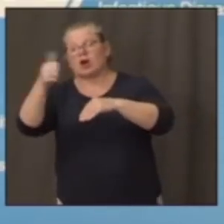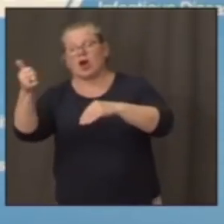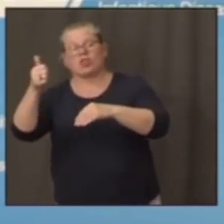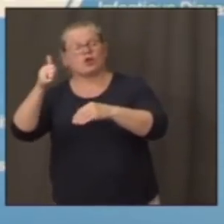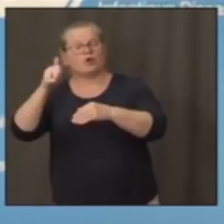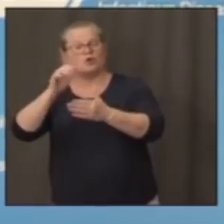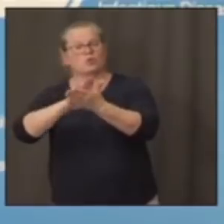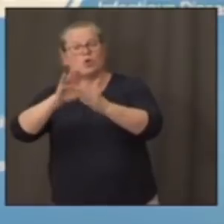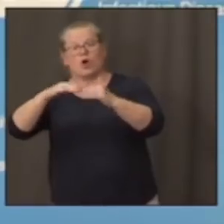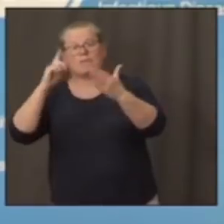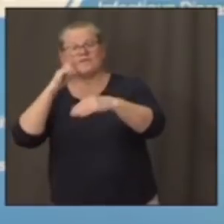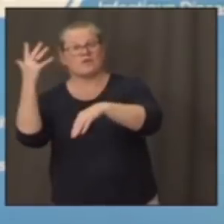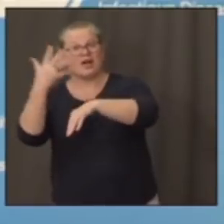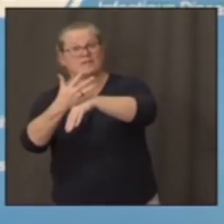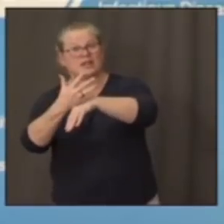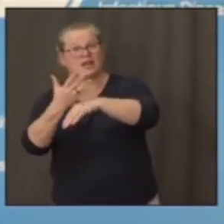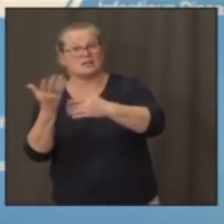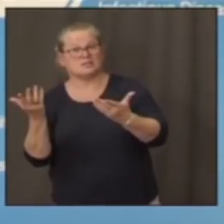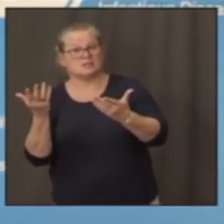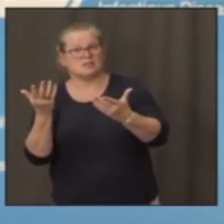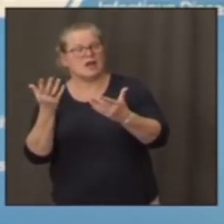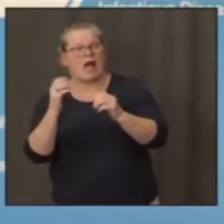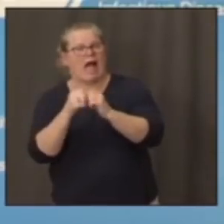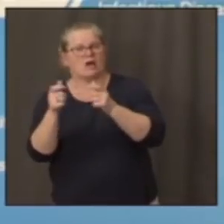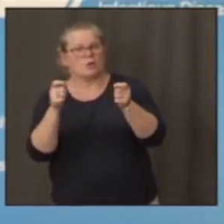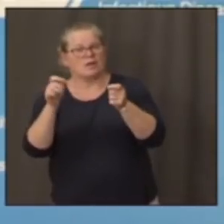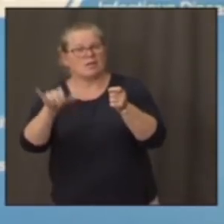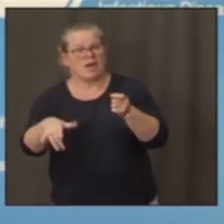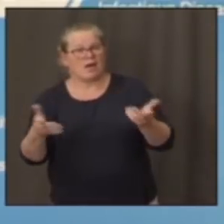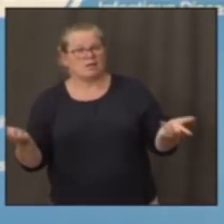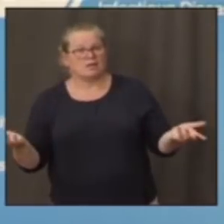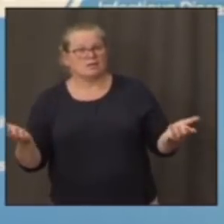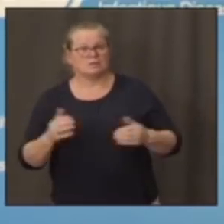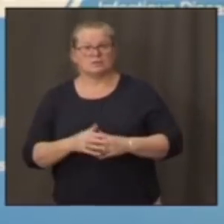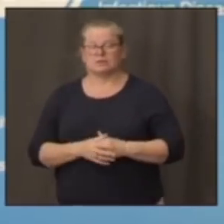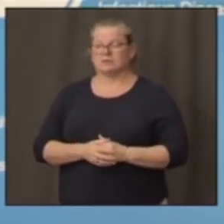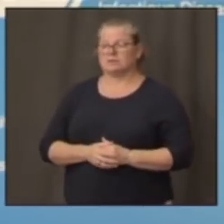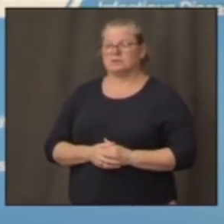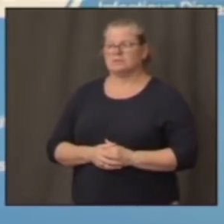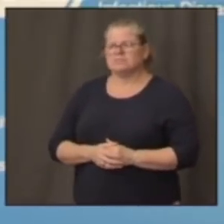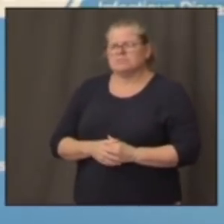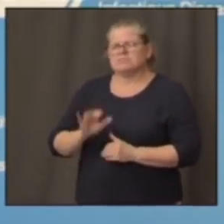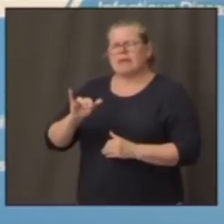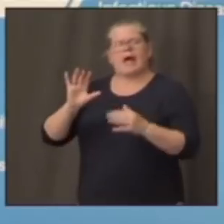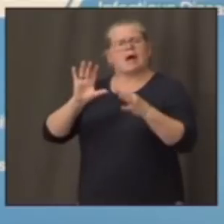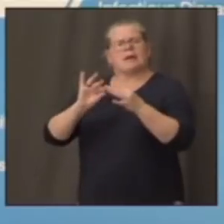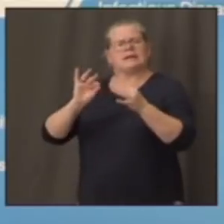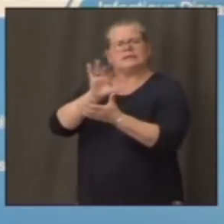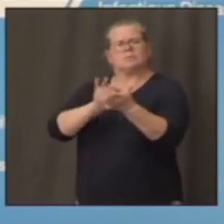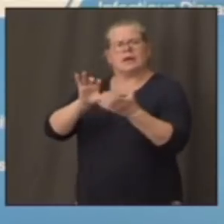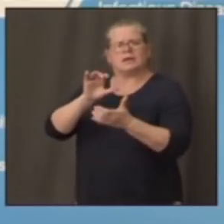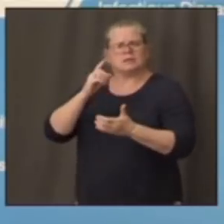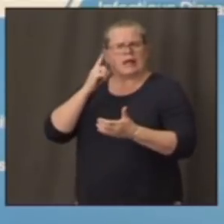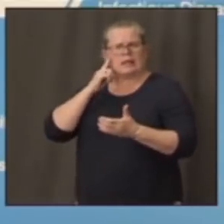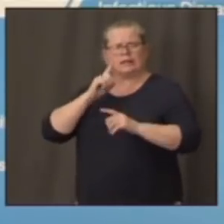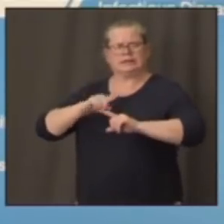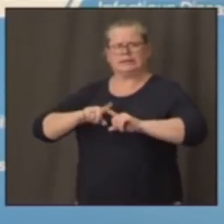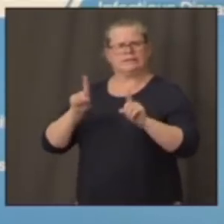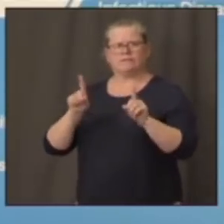message. I think that's just a different policy based on what happens to be going on in a given